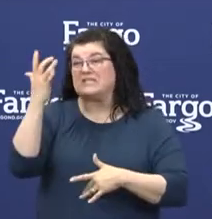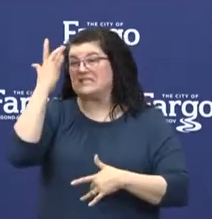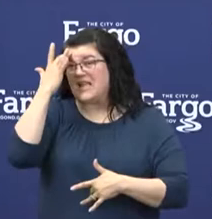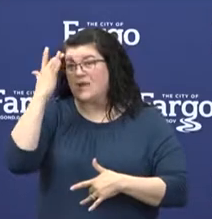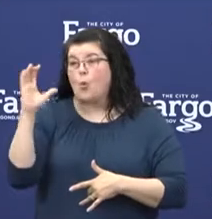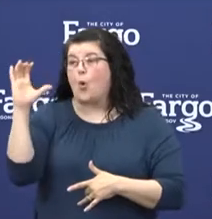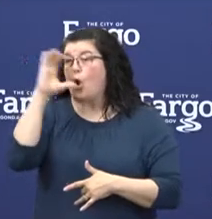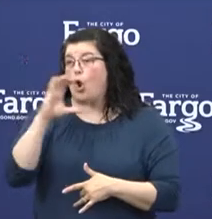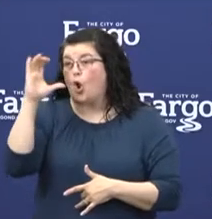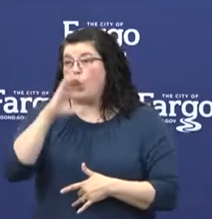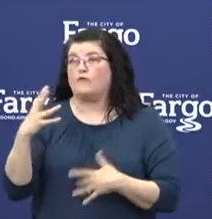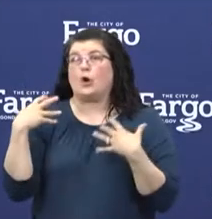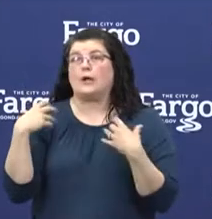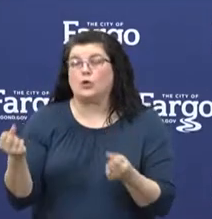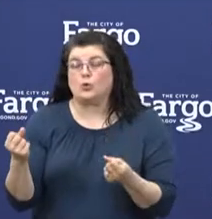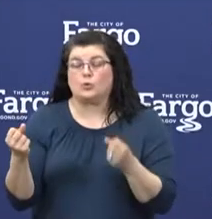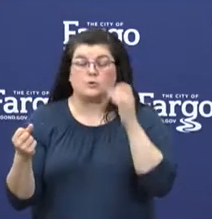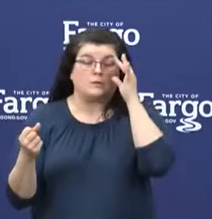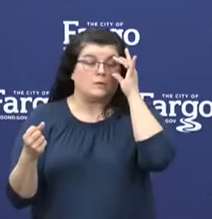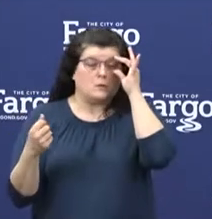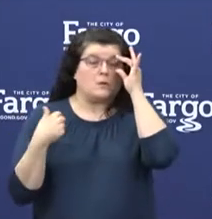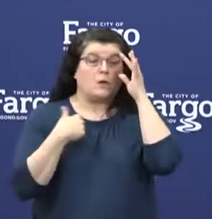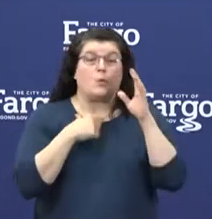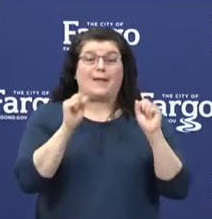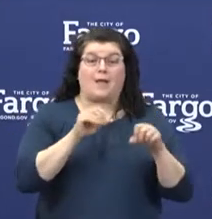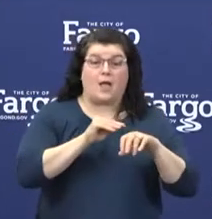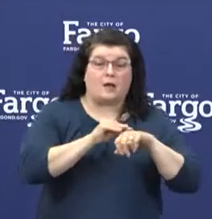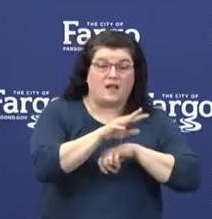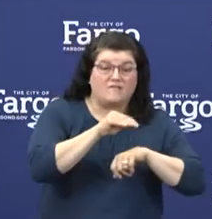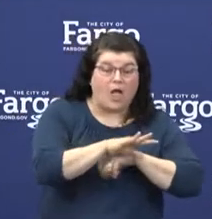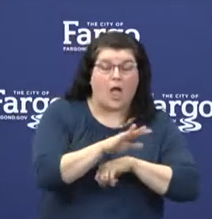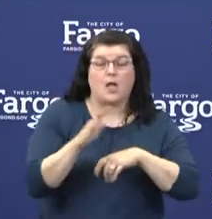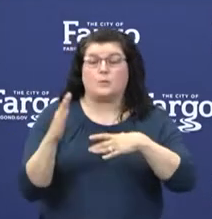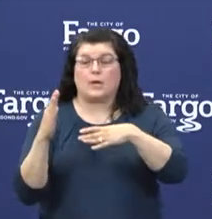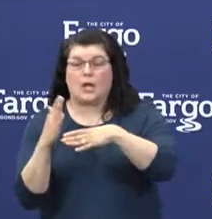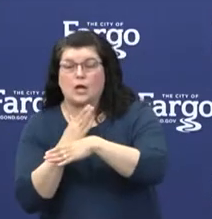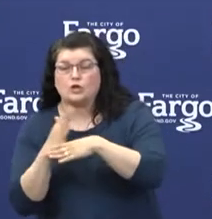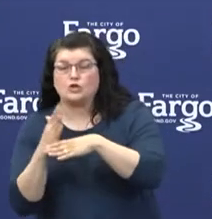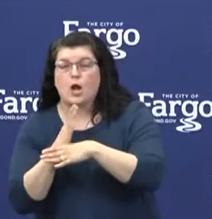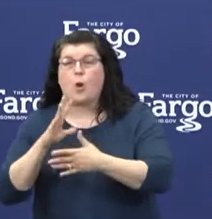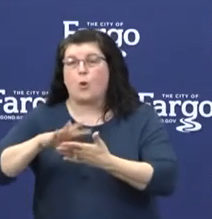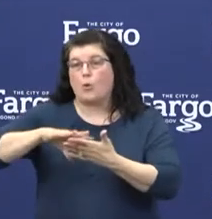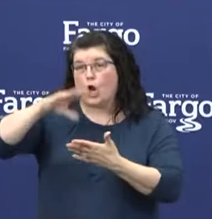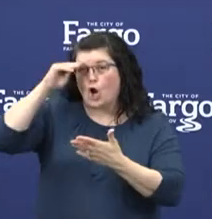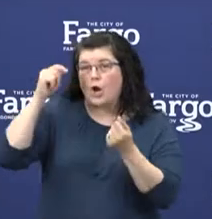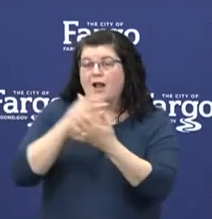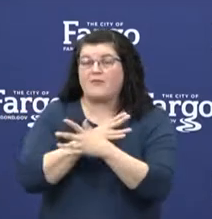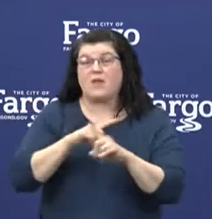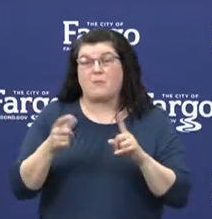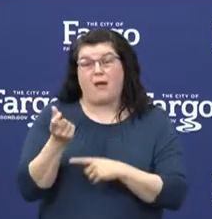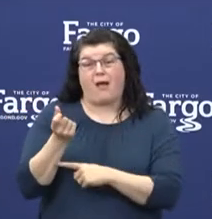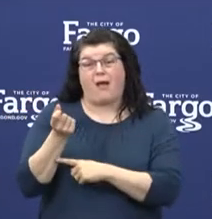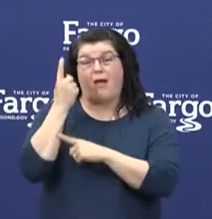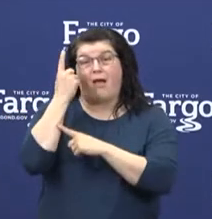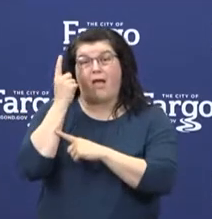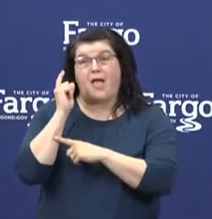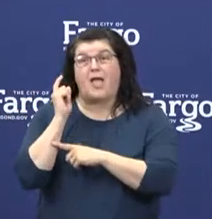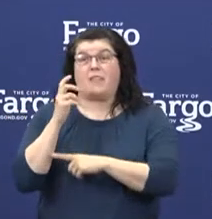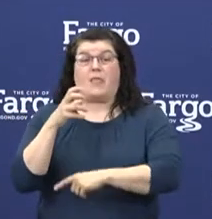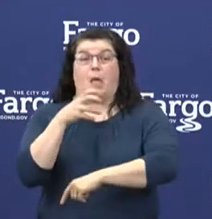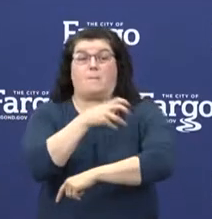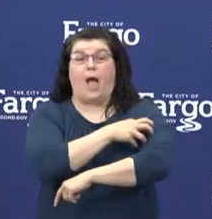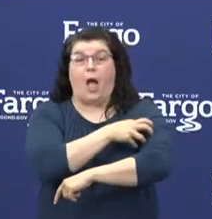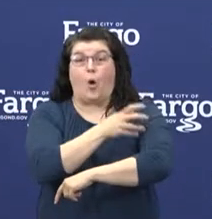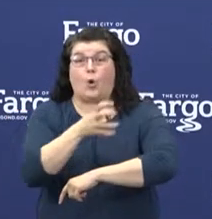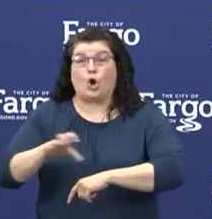counsel. We can share what we're learning. But the reality is this. The power to get through this is and